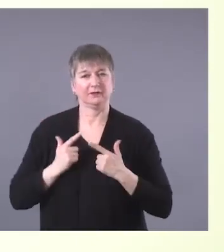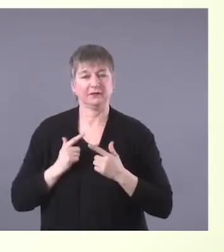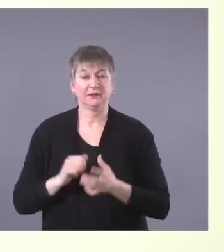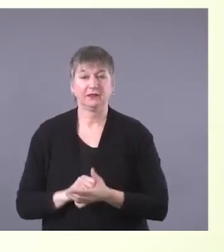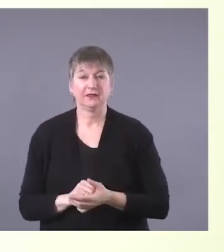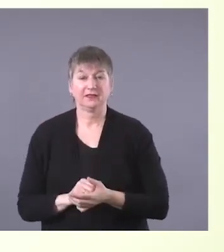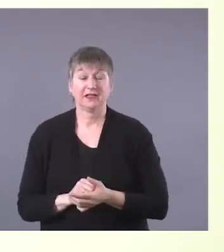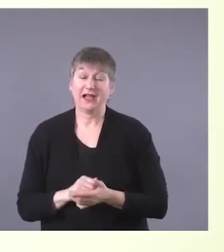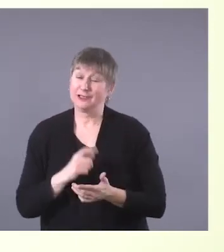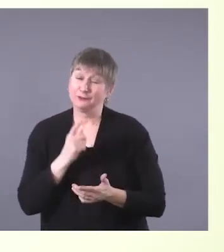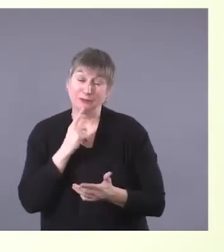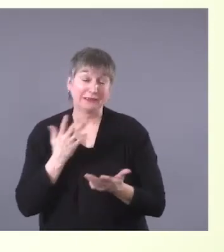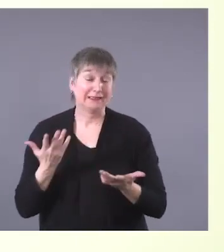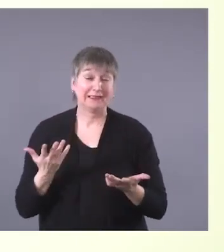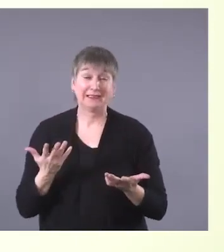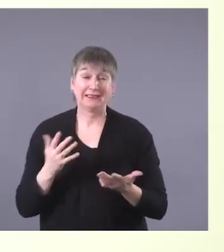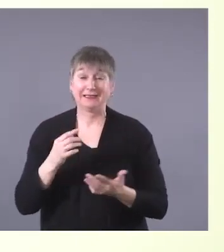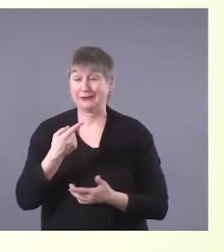approach